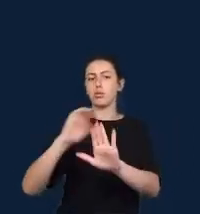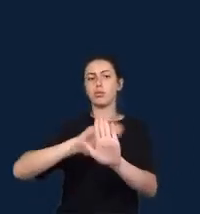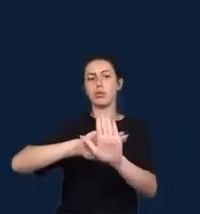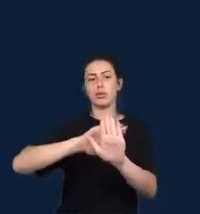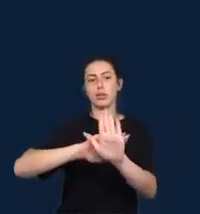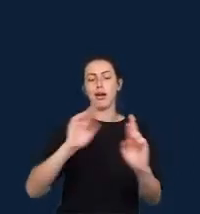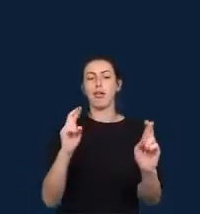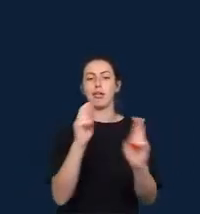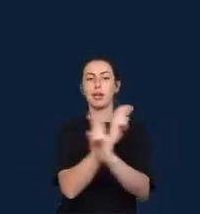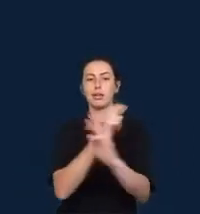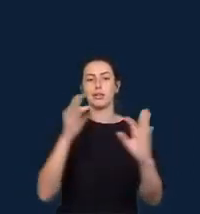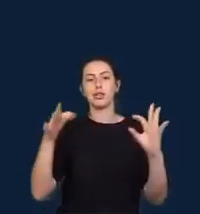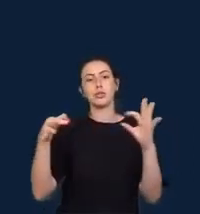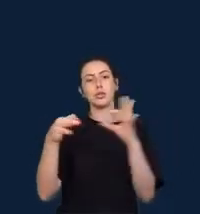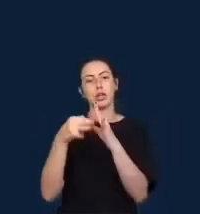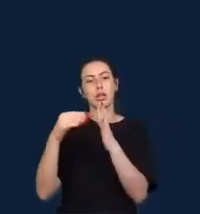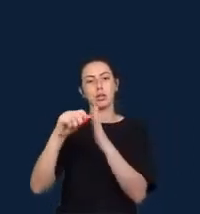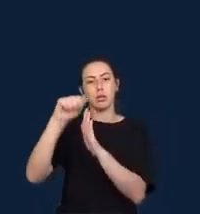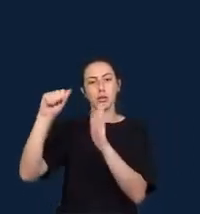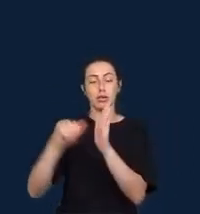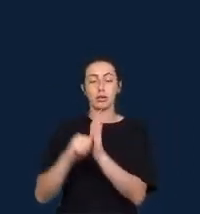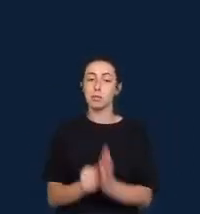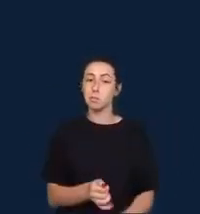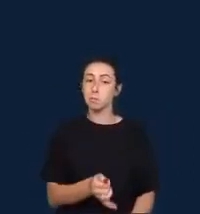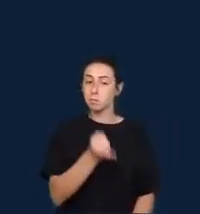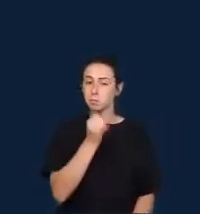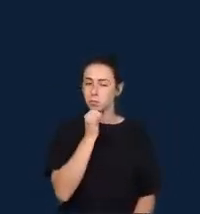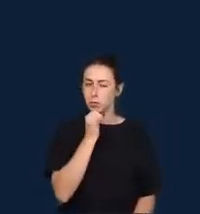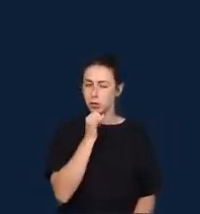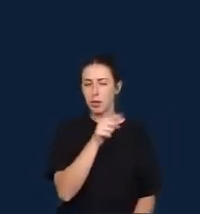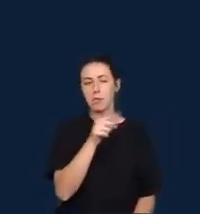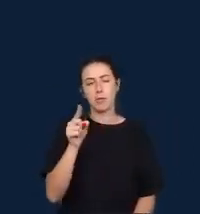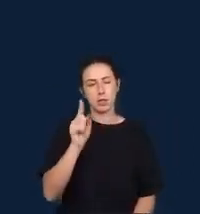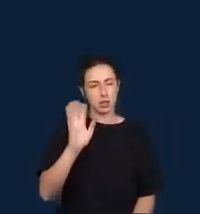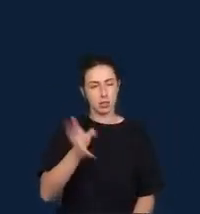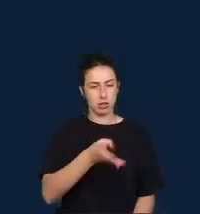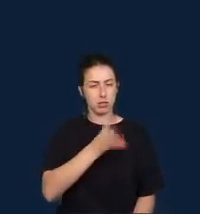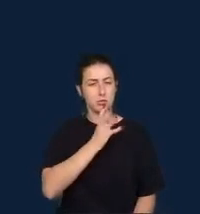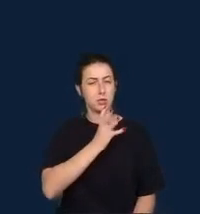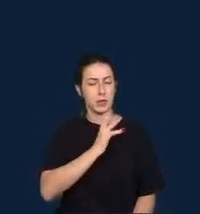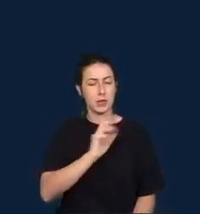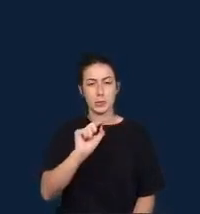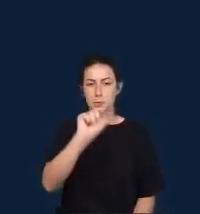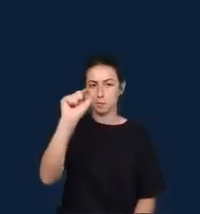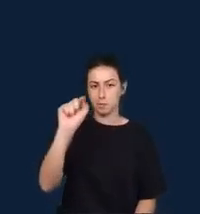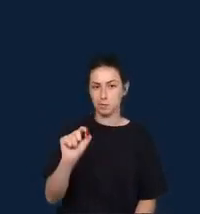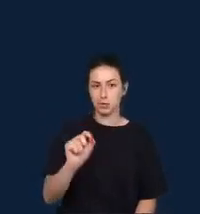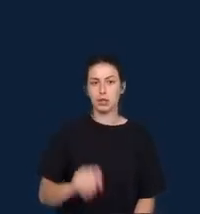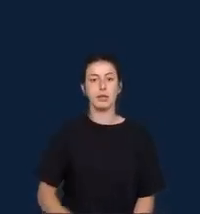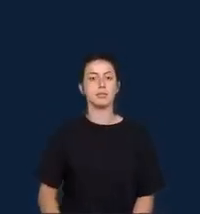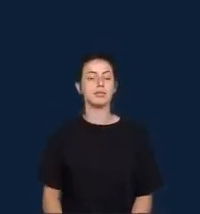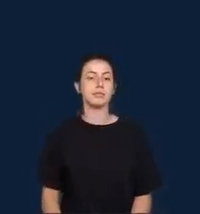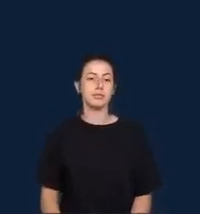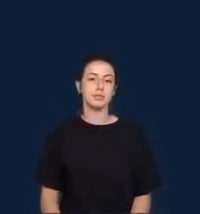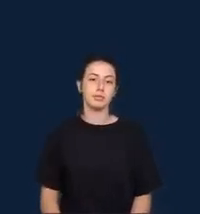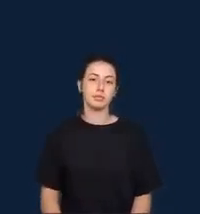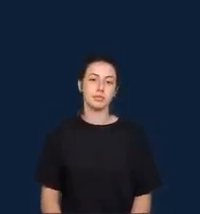A well known example of this practice is the machine bias series of the US investigative outlet